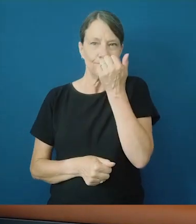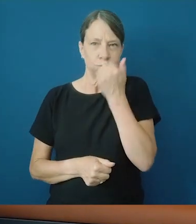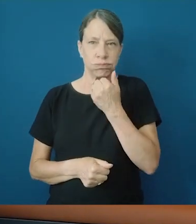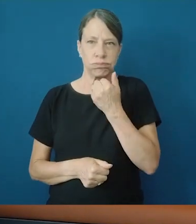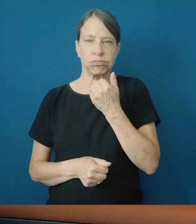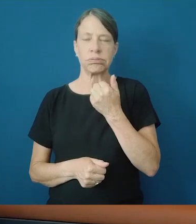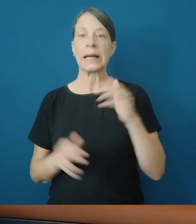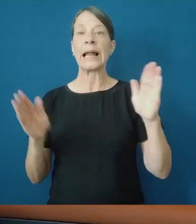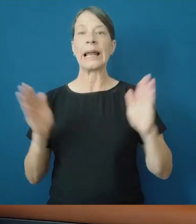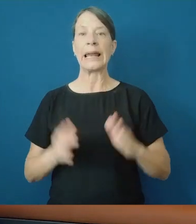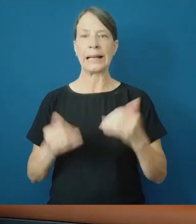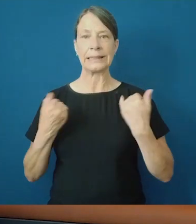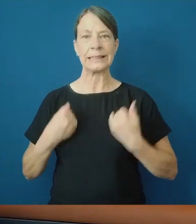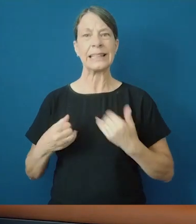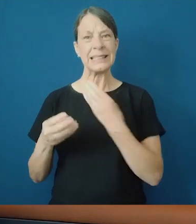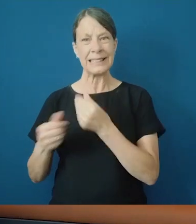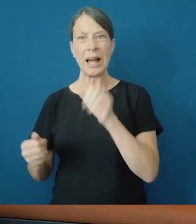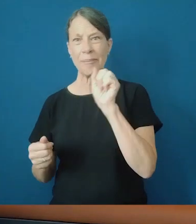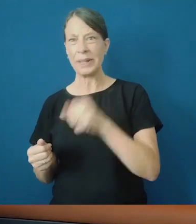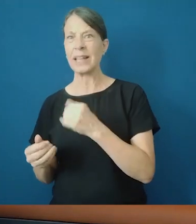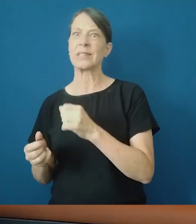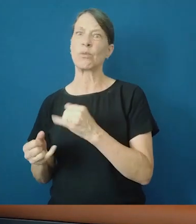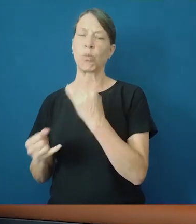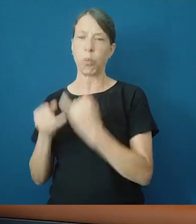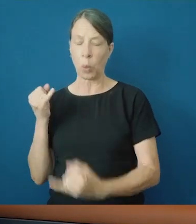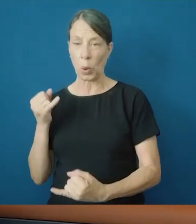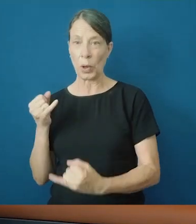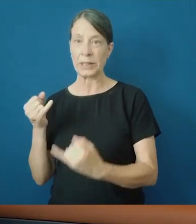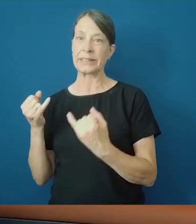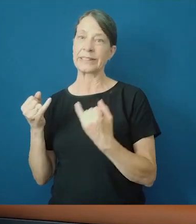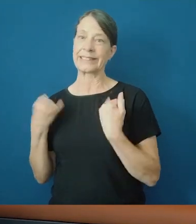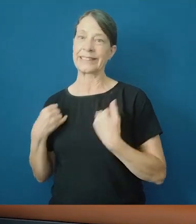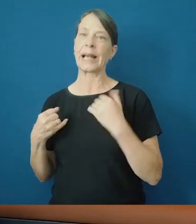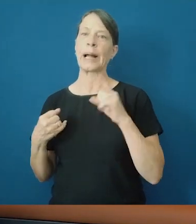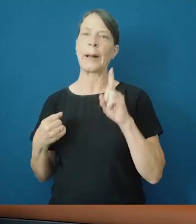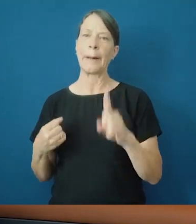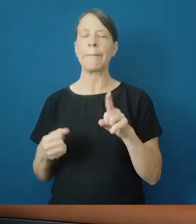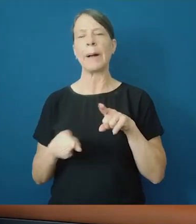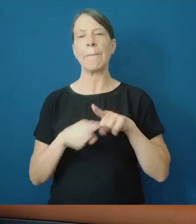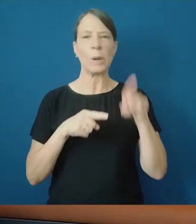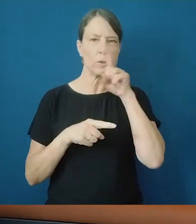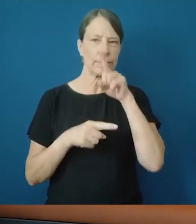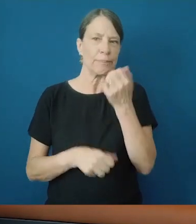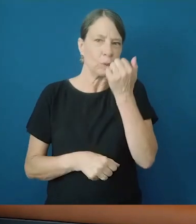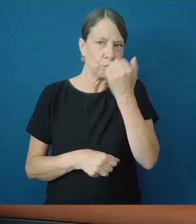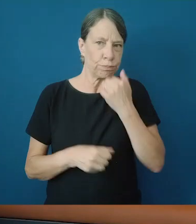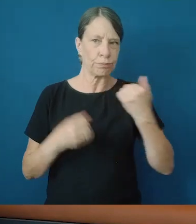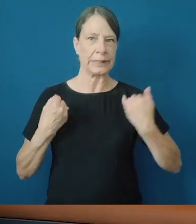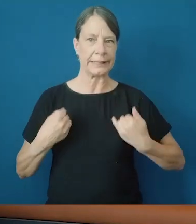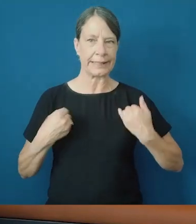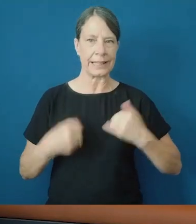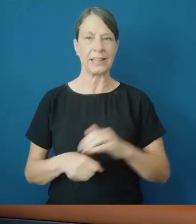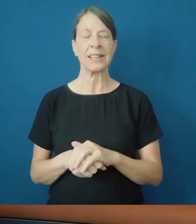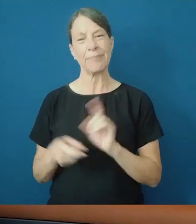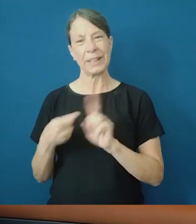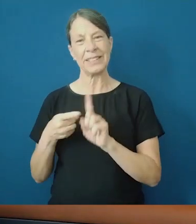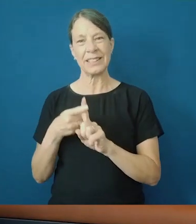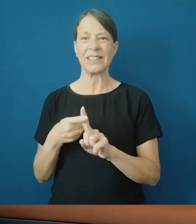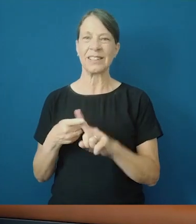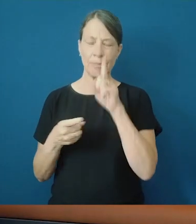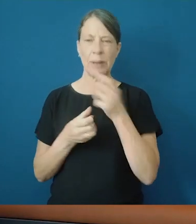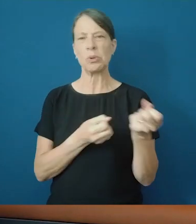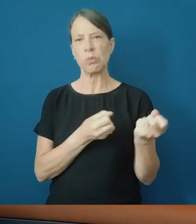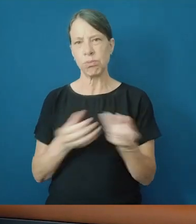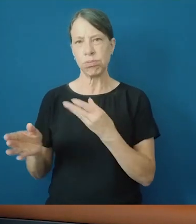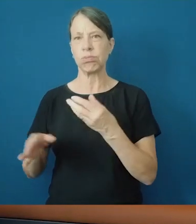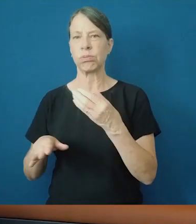hospitalisation rates, lower severe disease and lower death, lower death rates. However, because a lot of people are getting infected, overall we are seeing still a lot